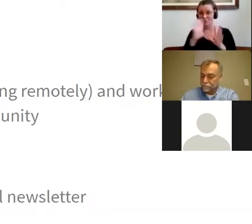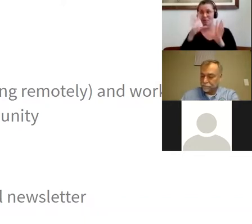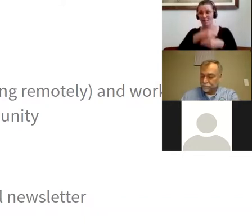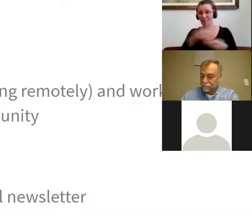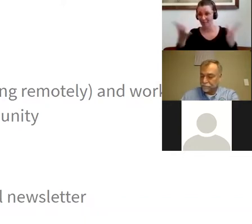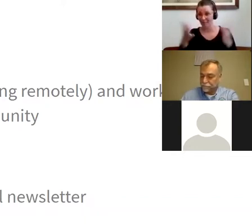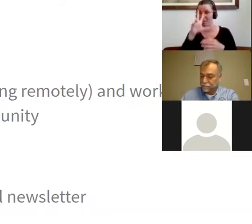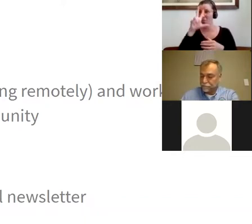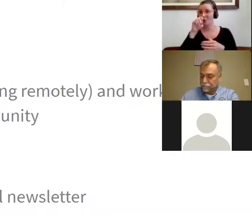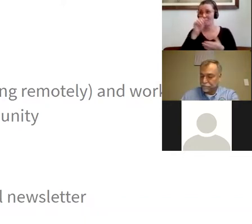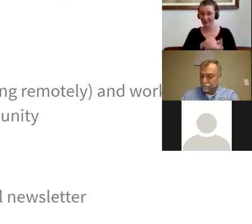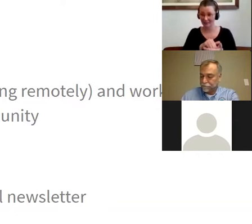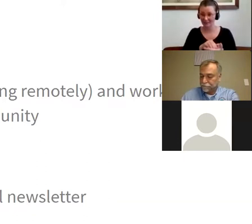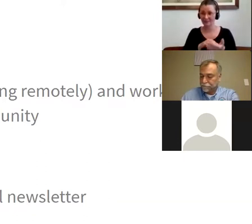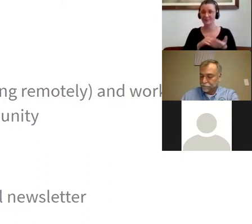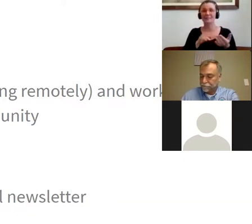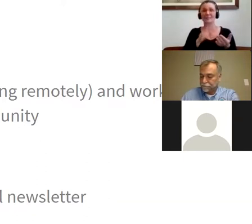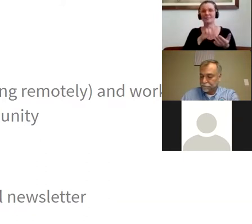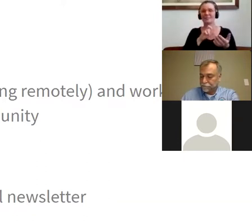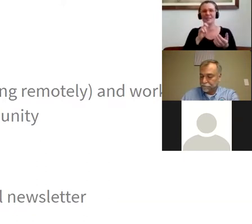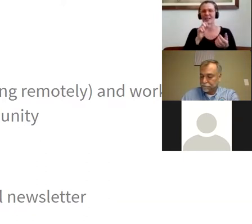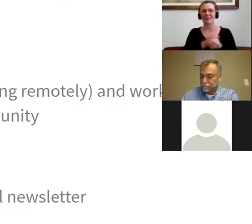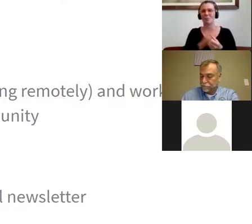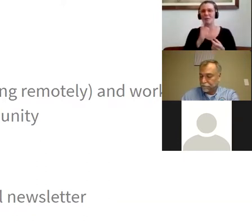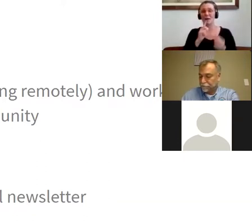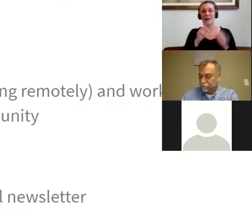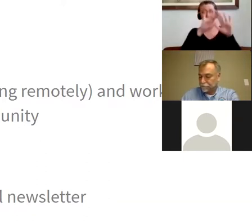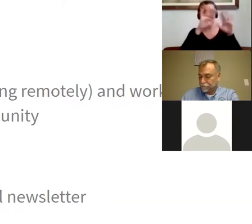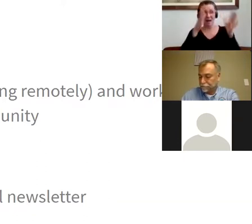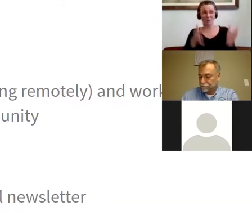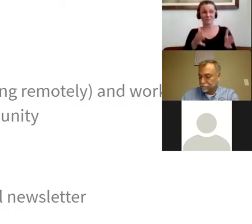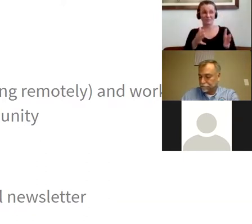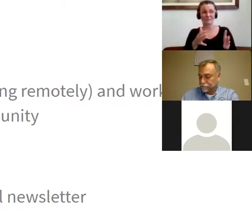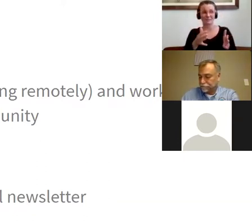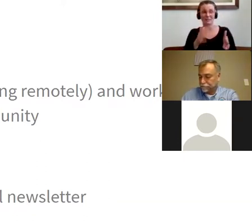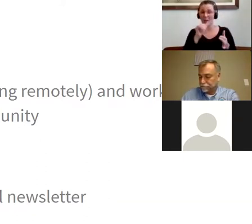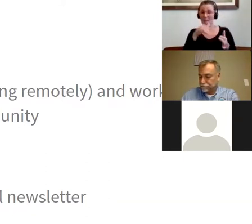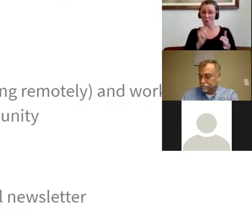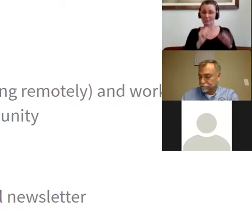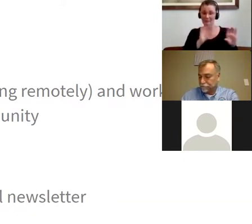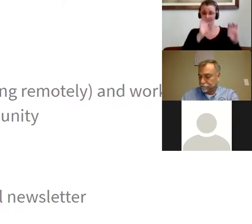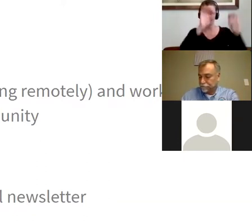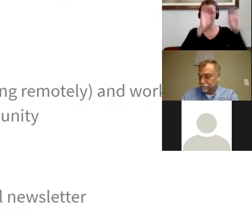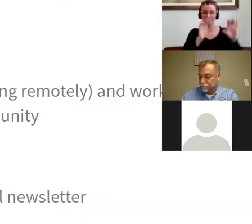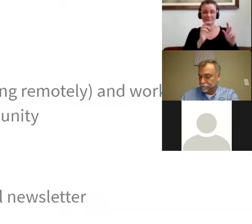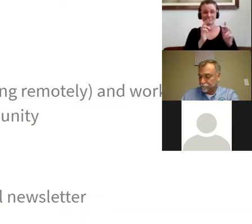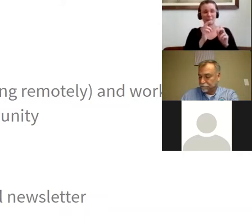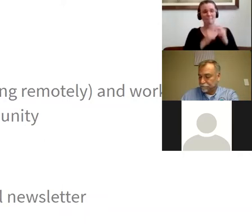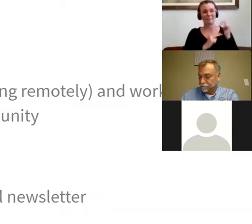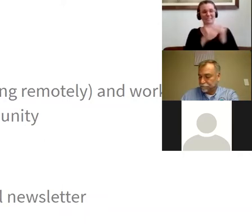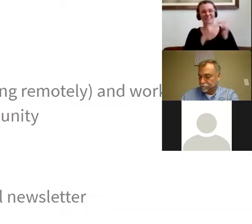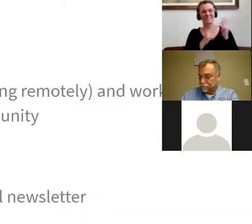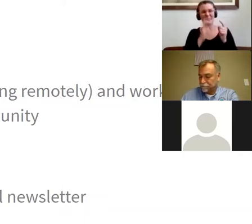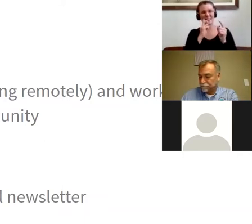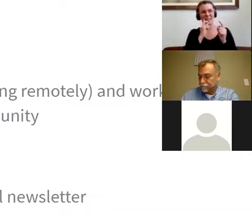everybody, housing buildings. And we delivered to housing buildings first because we felt that was the most eerie that was